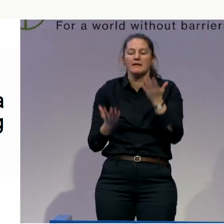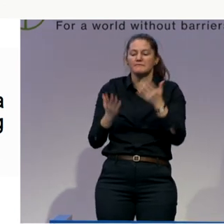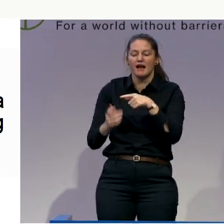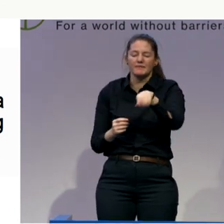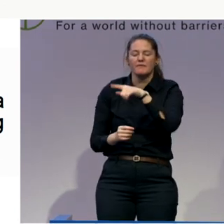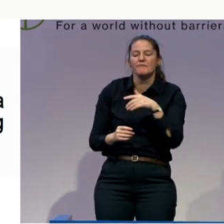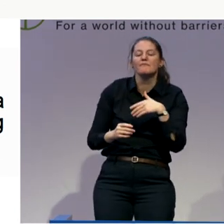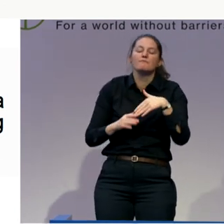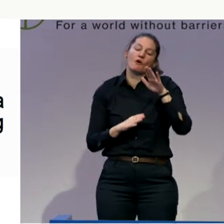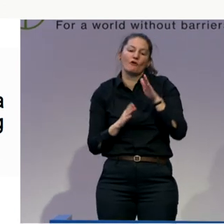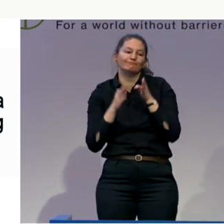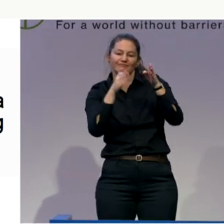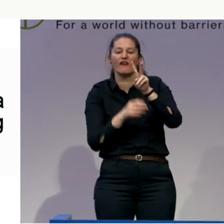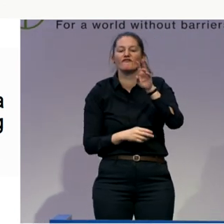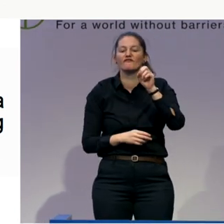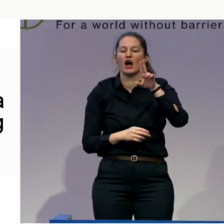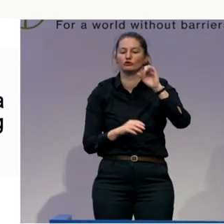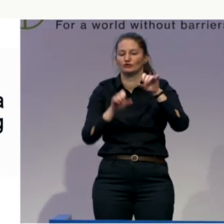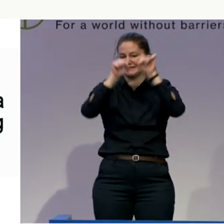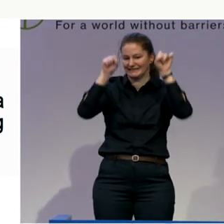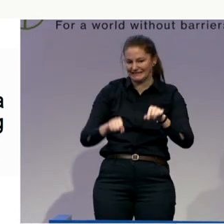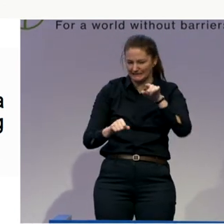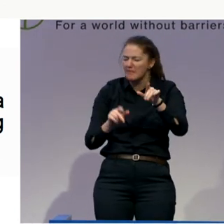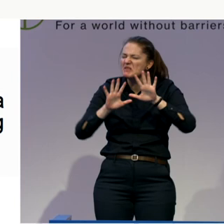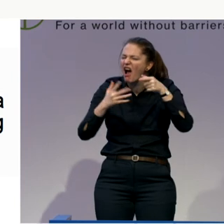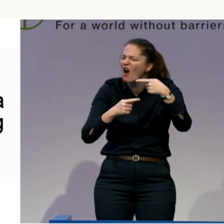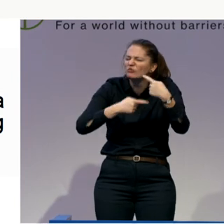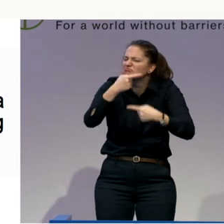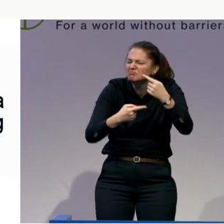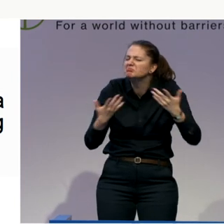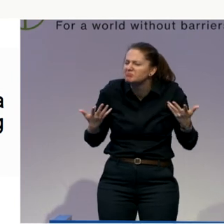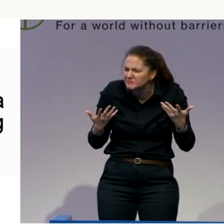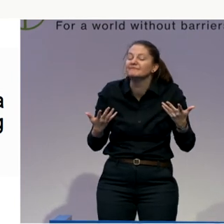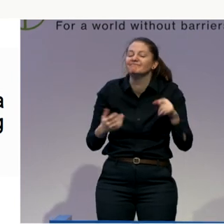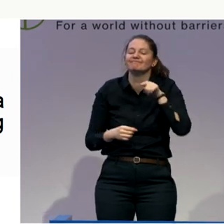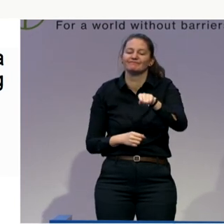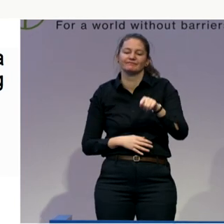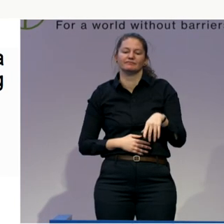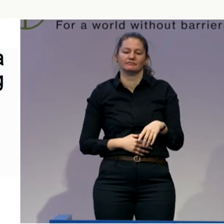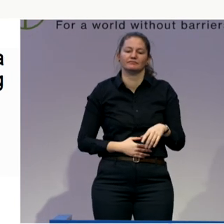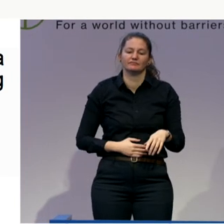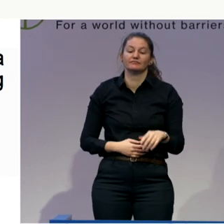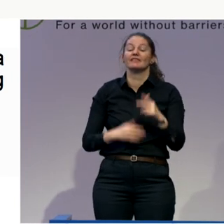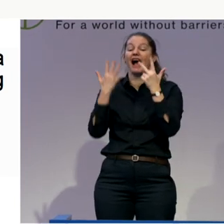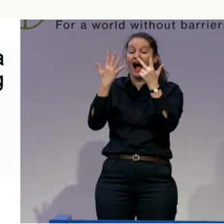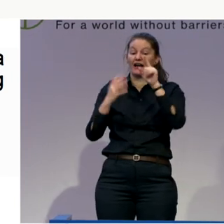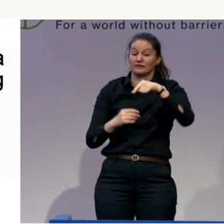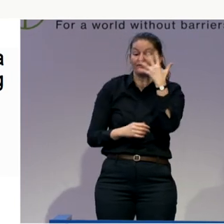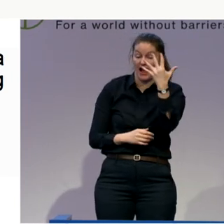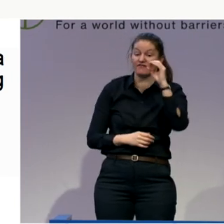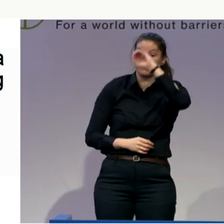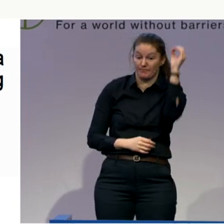on that too. So we know that 8.5% chooses cash, 4 chooses a combination, and 87